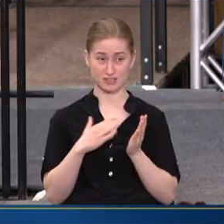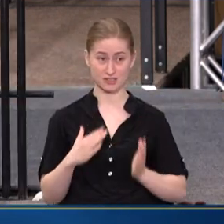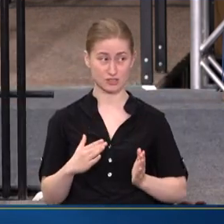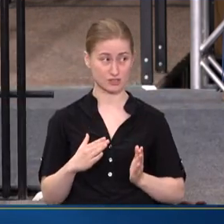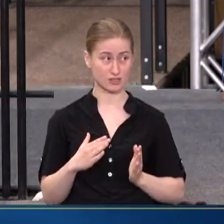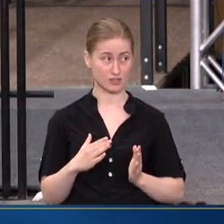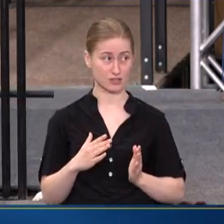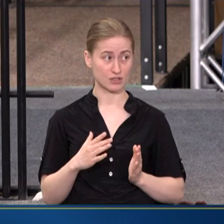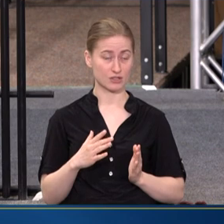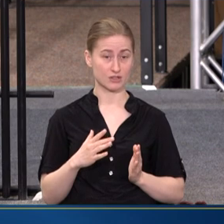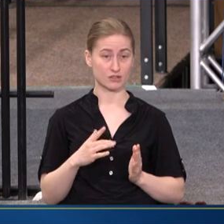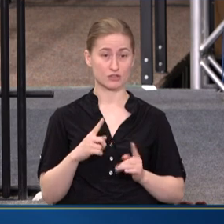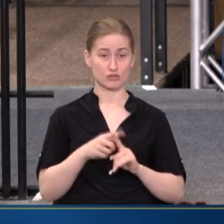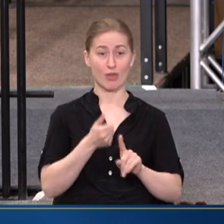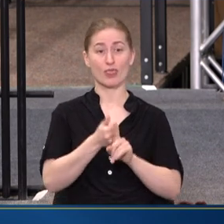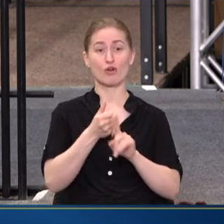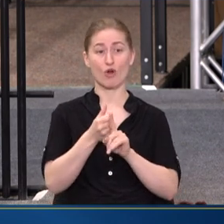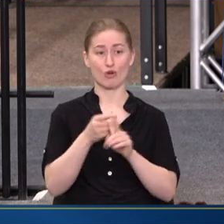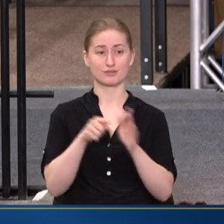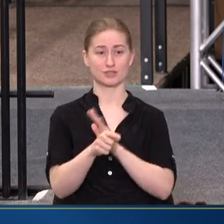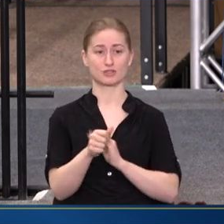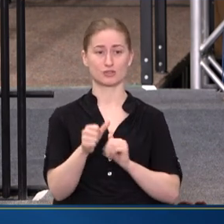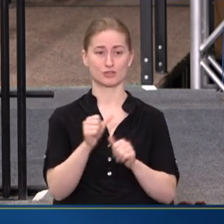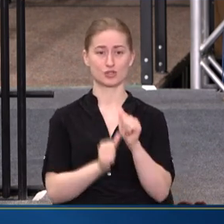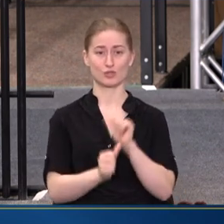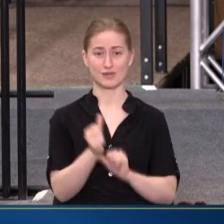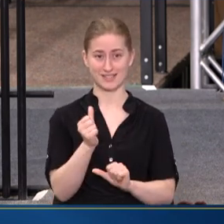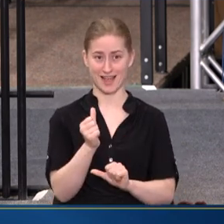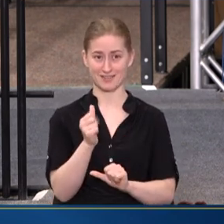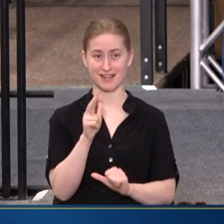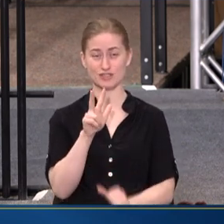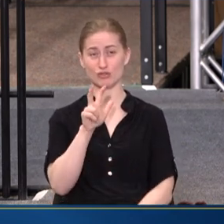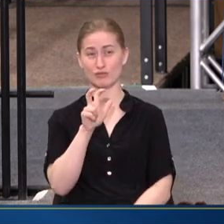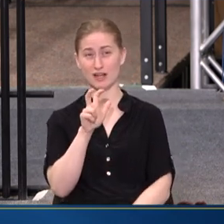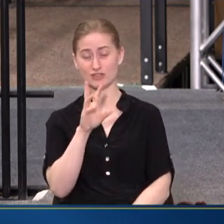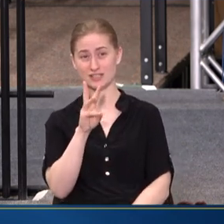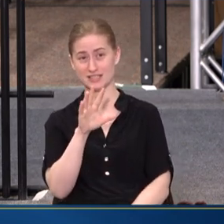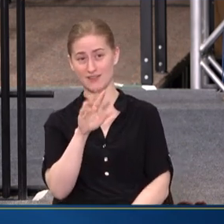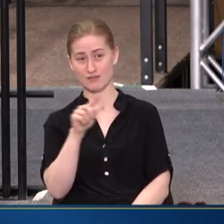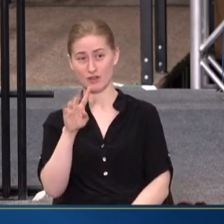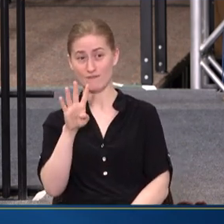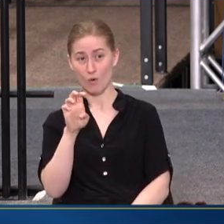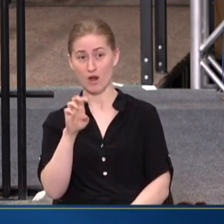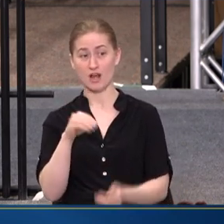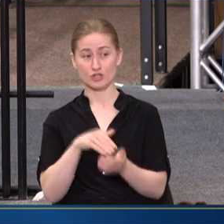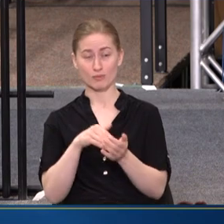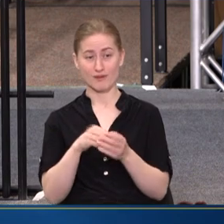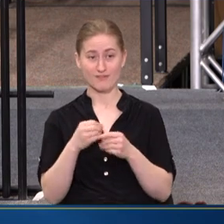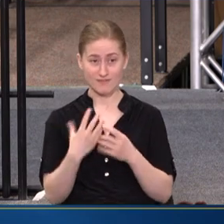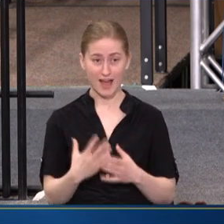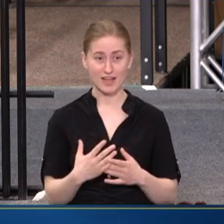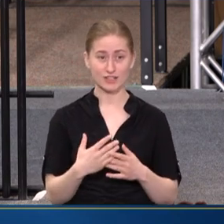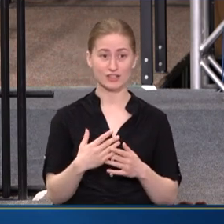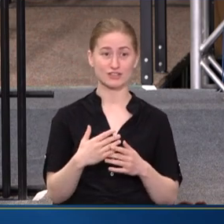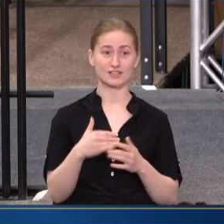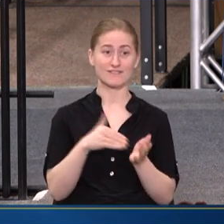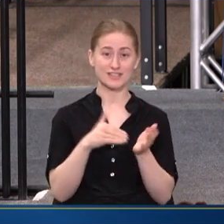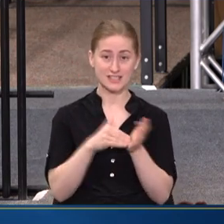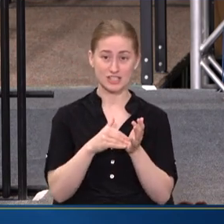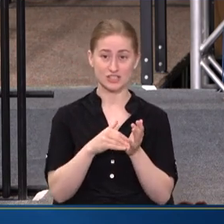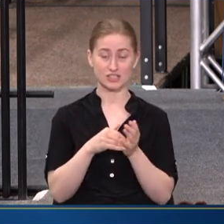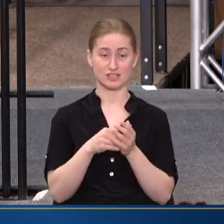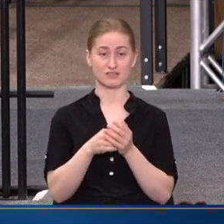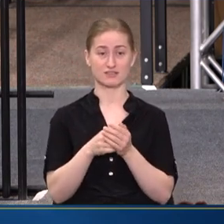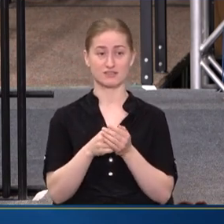COMPLETING SOURCIDE. THAT'S 365 TO 400 PROVIDERS, PHYSICIANS, LOSING THEIR LIFE TO